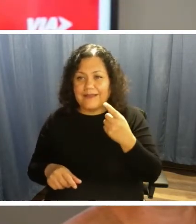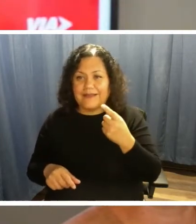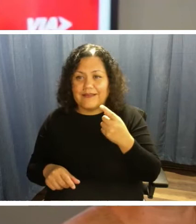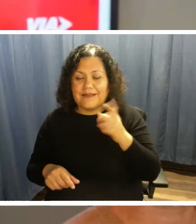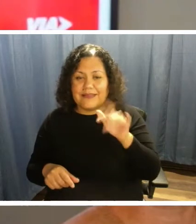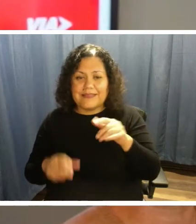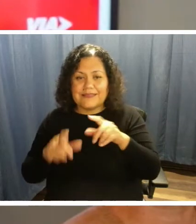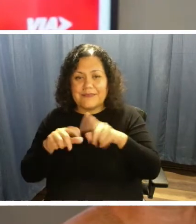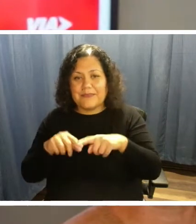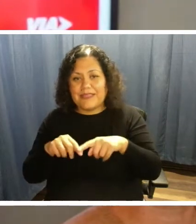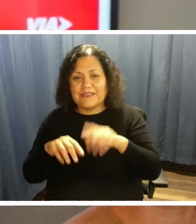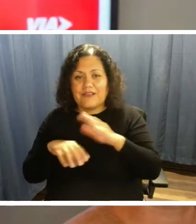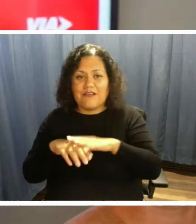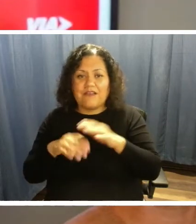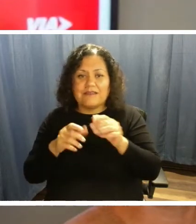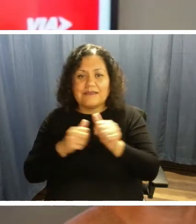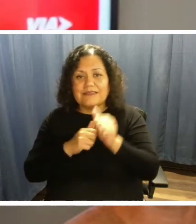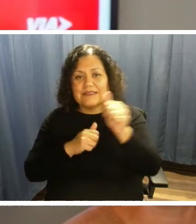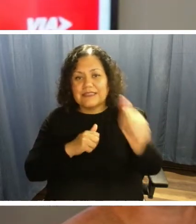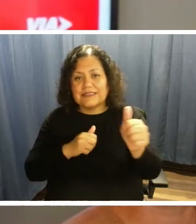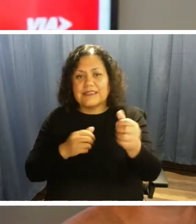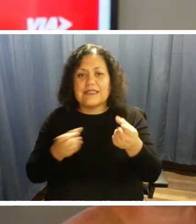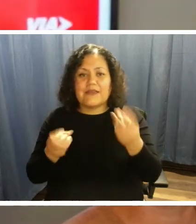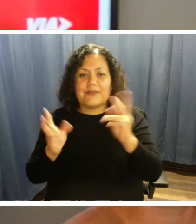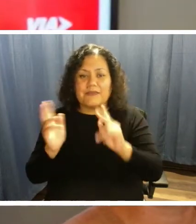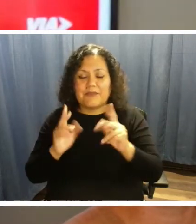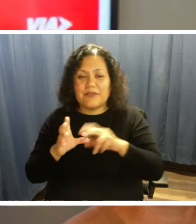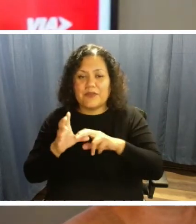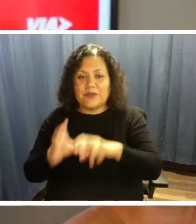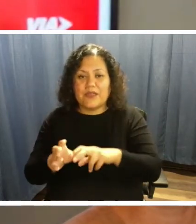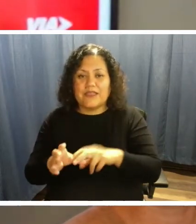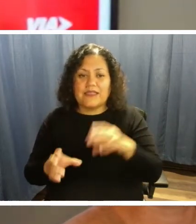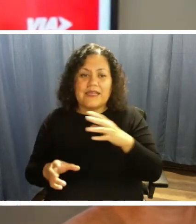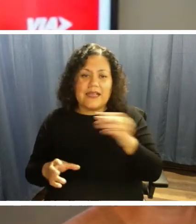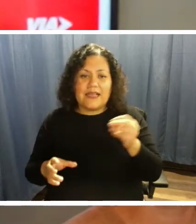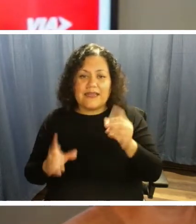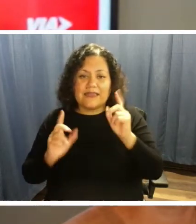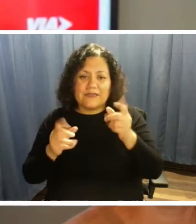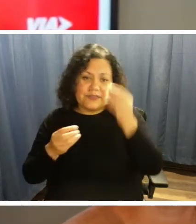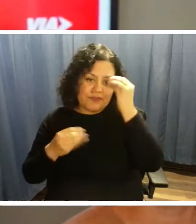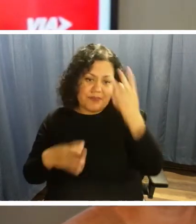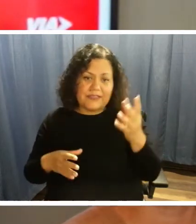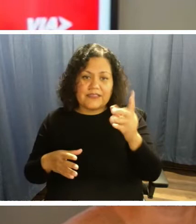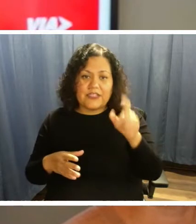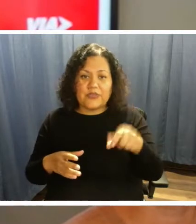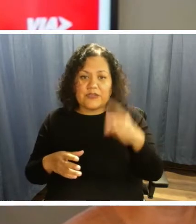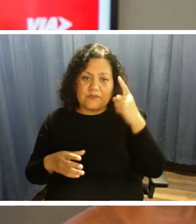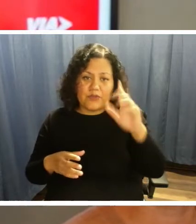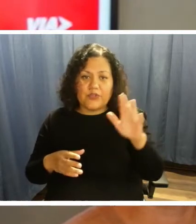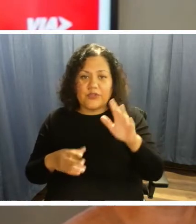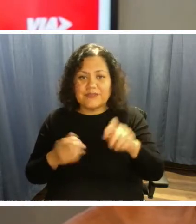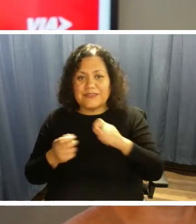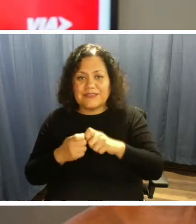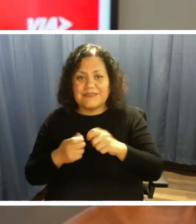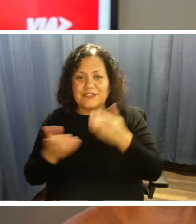distance and the number of people riding, and give you the information that you need for your particular service.